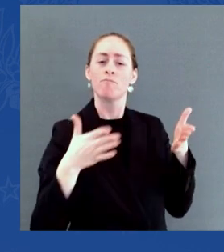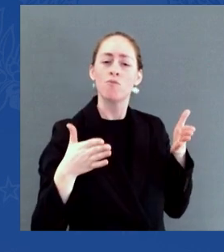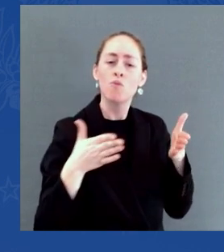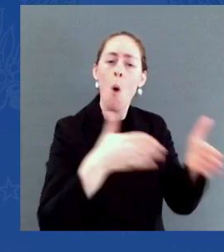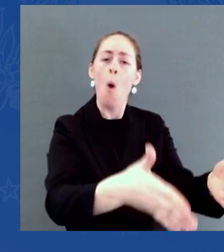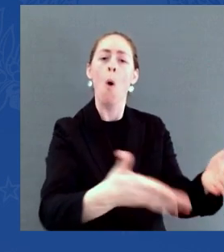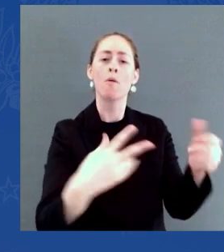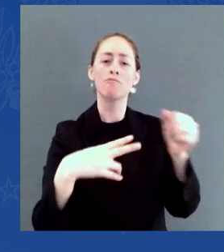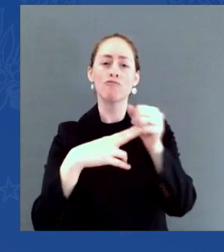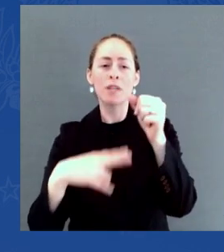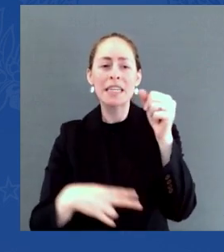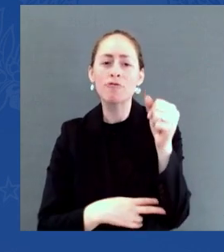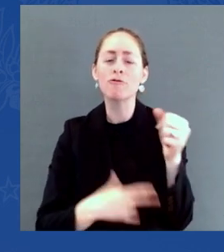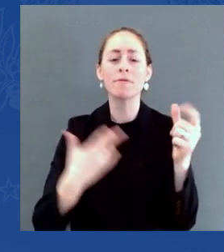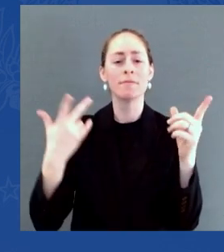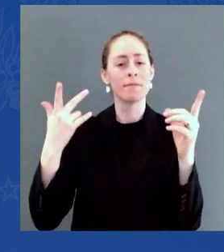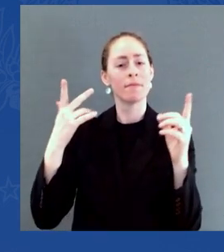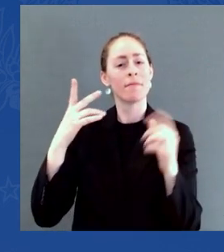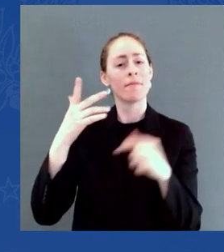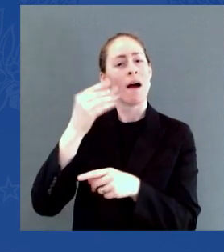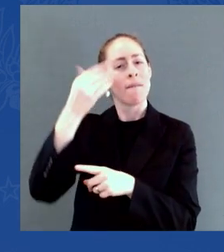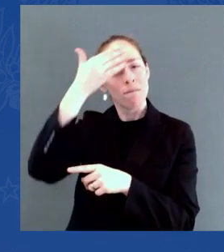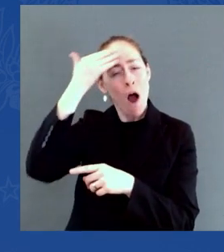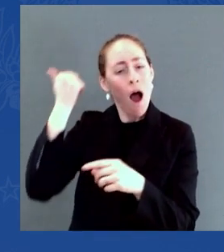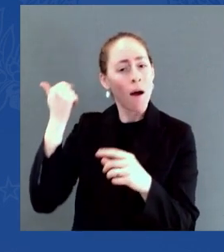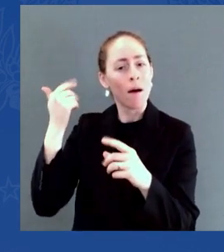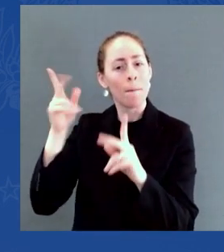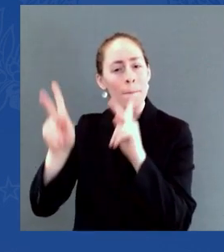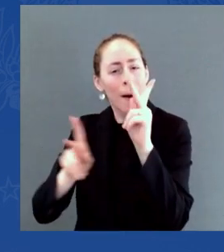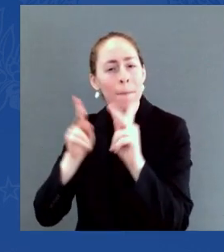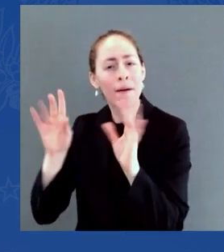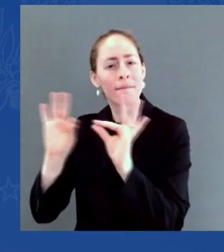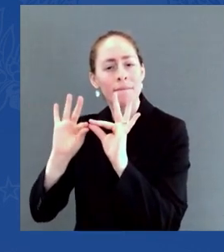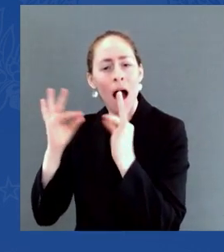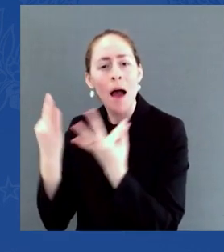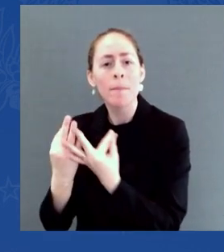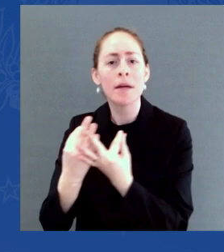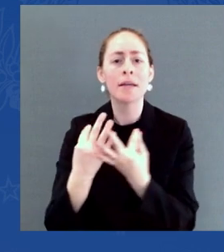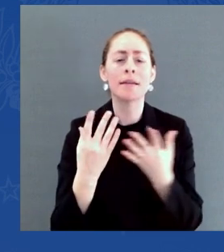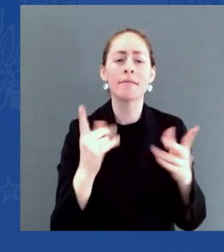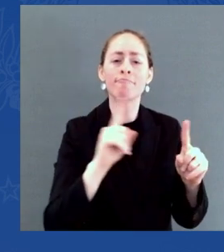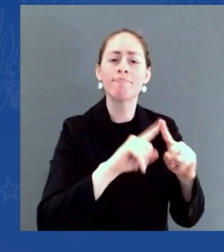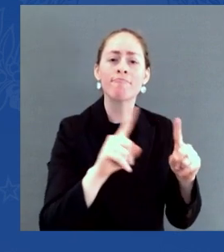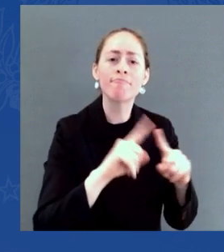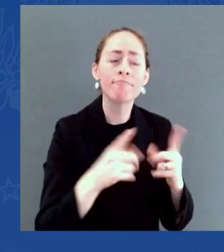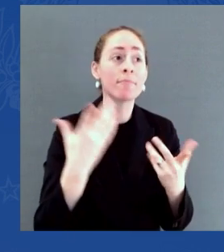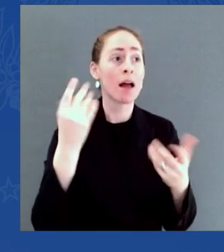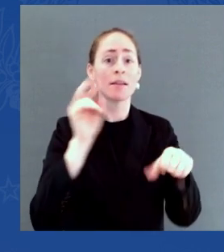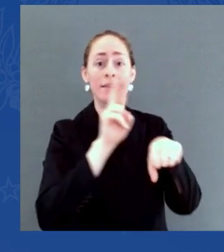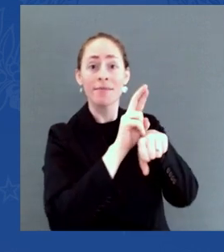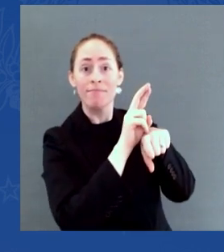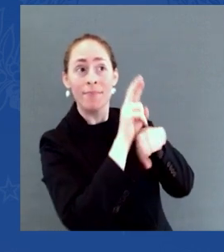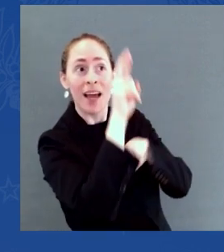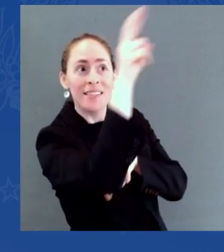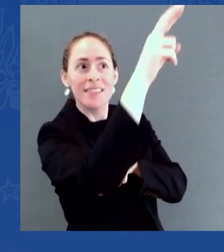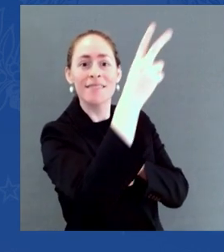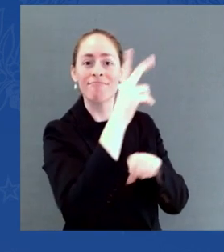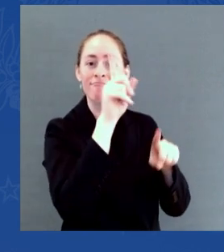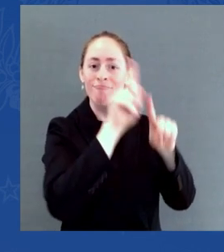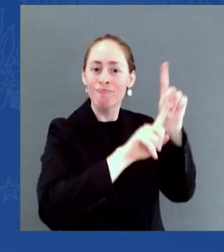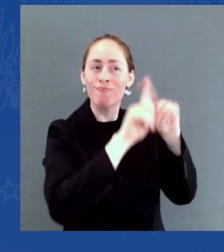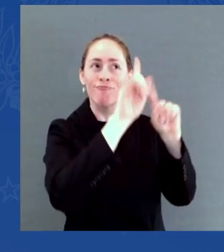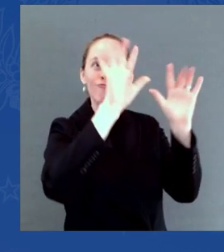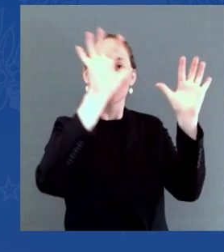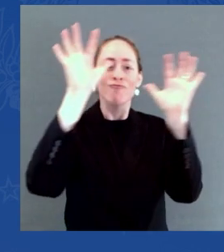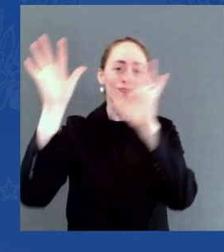Race. We were among the first to provide access to free education beginning back in the late 1800s. These decisions to